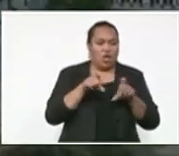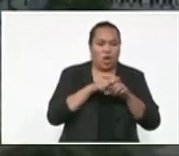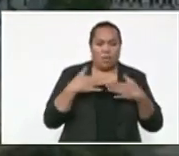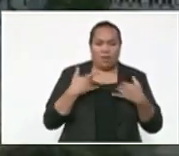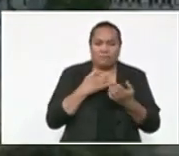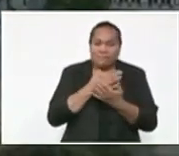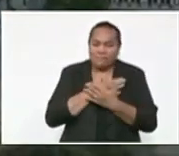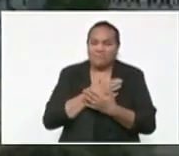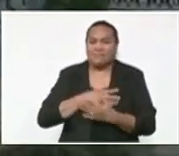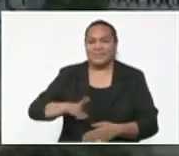Onimili, Fiji One News.